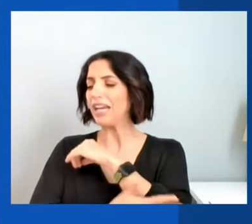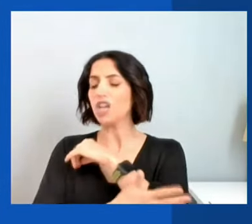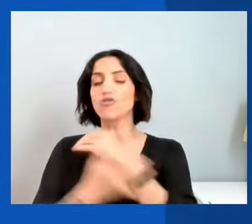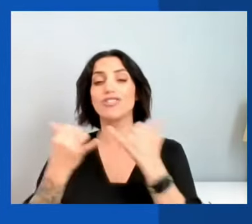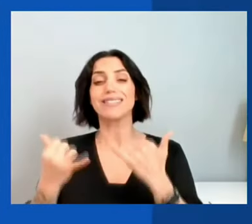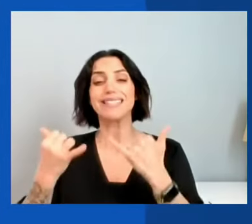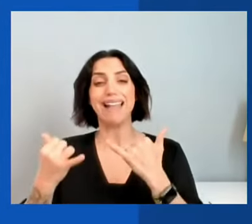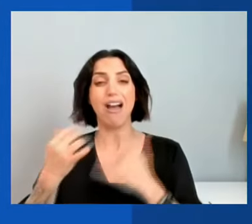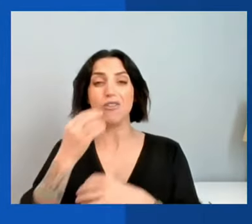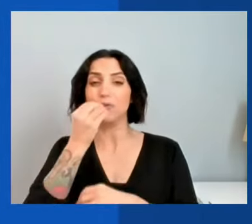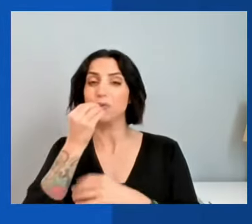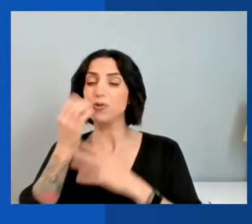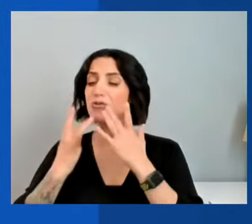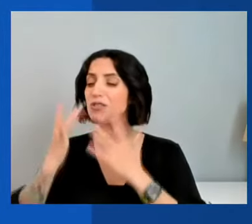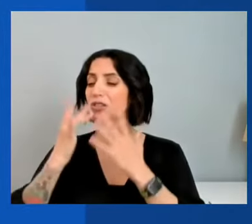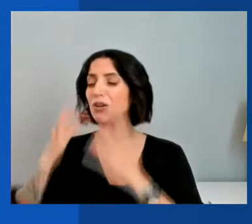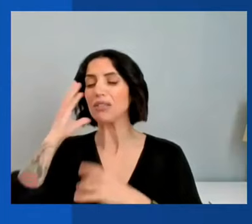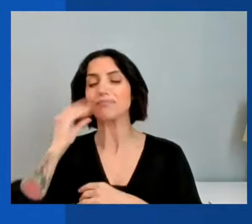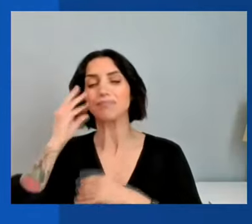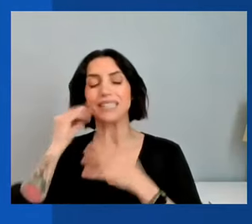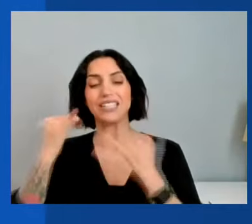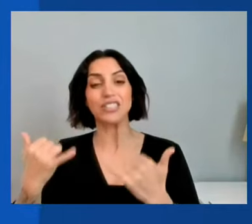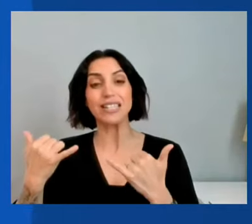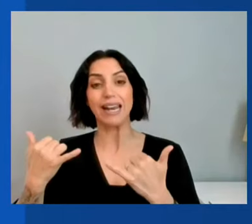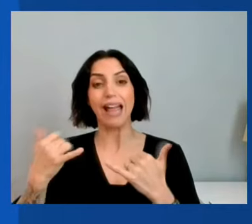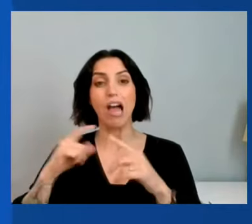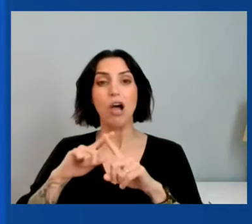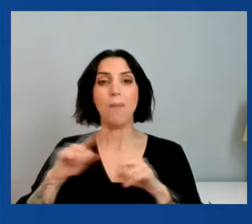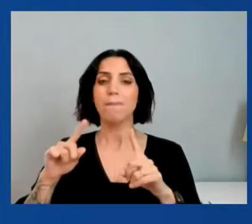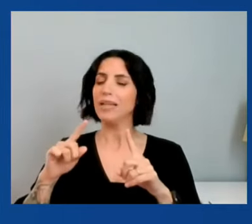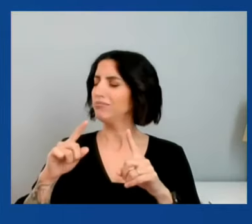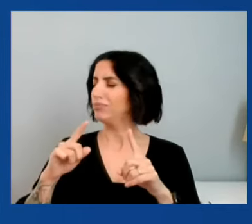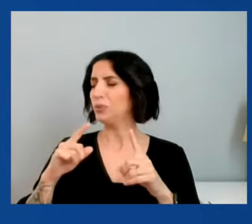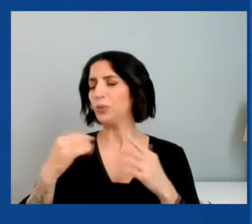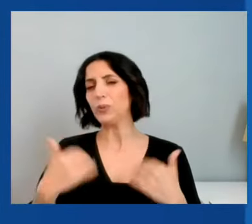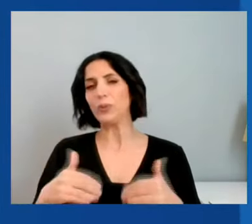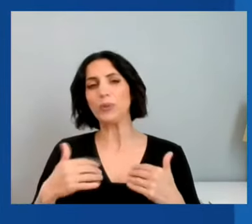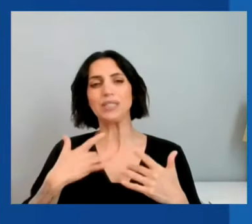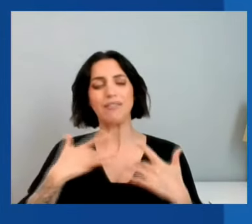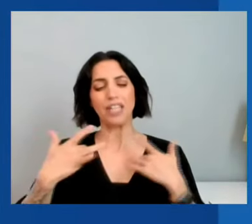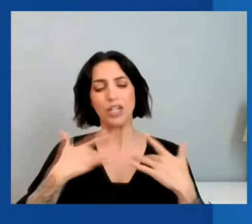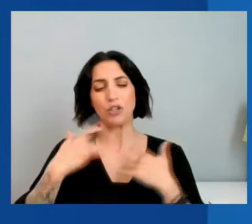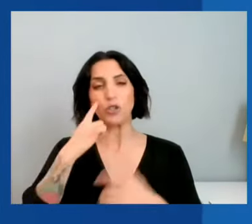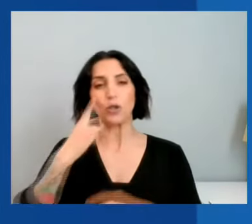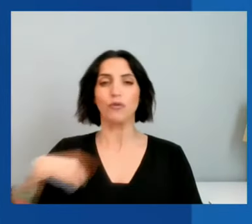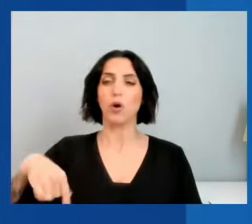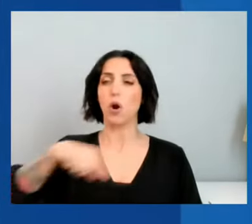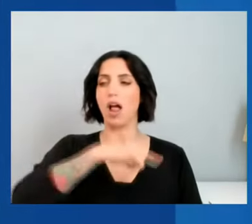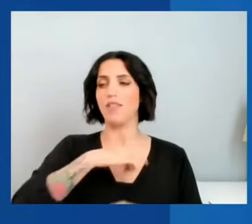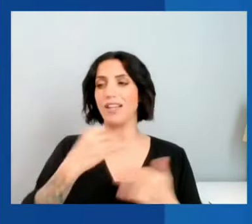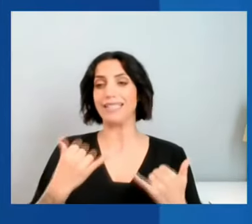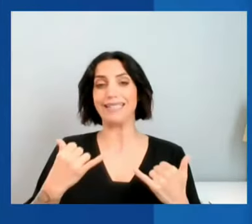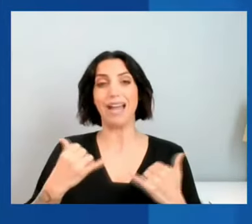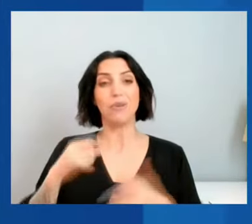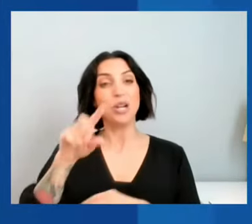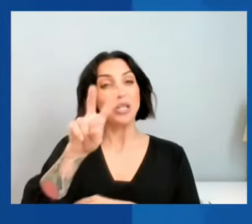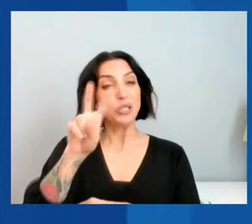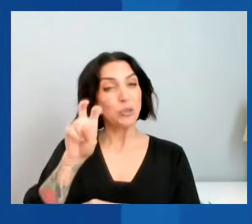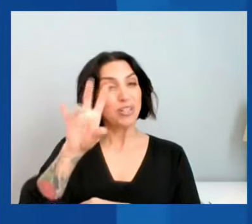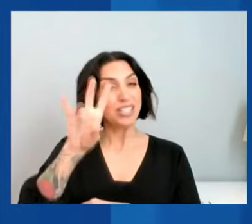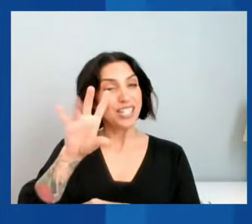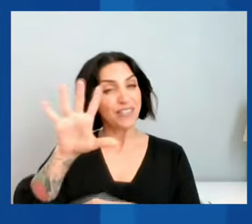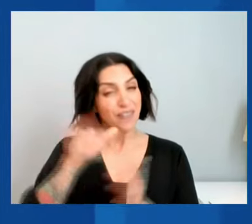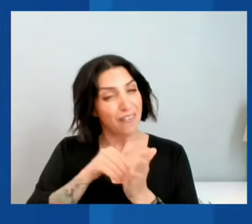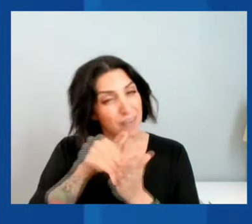this is just a tremendous concern. I think I mentioned 275 million people in this